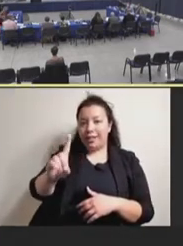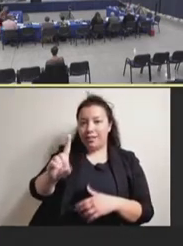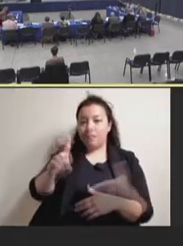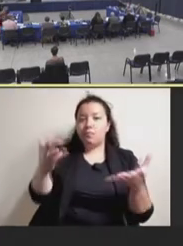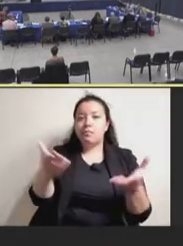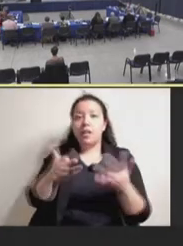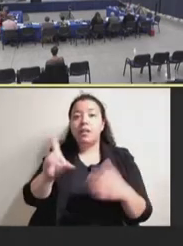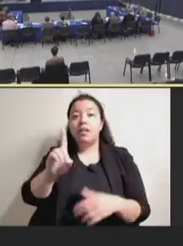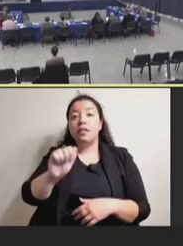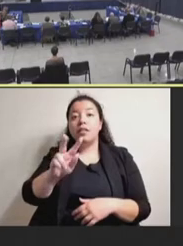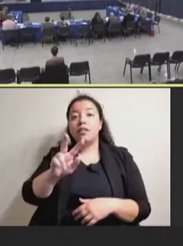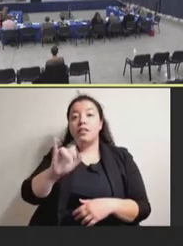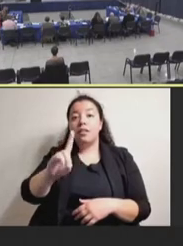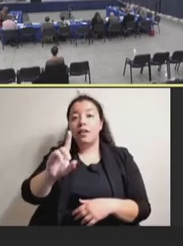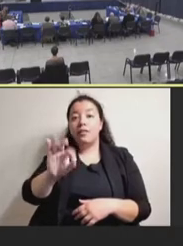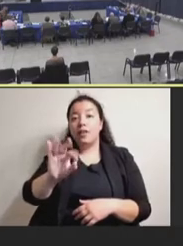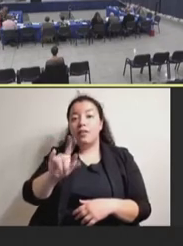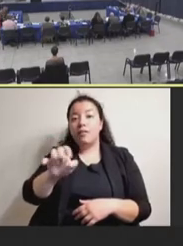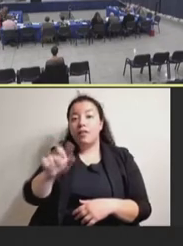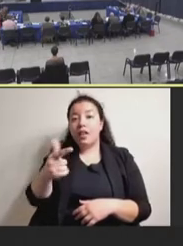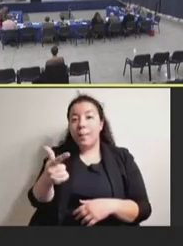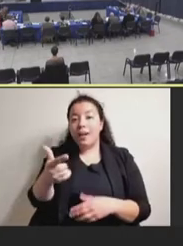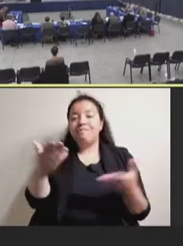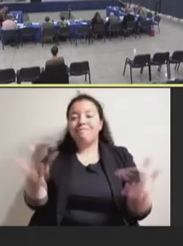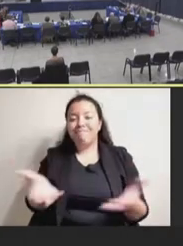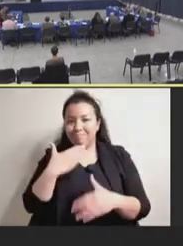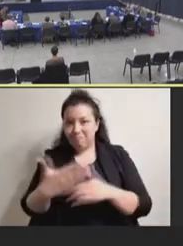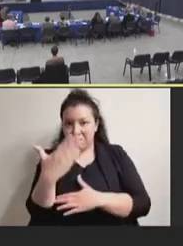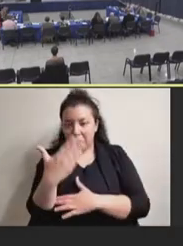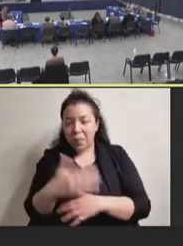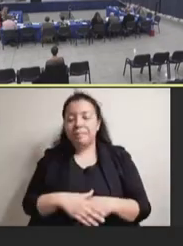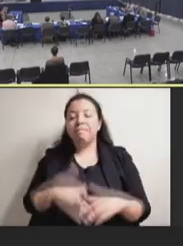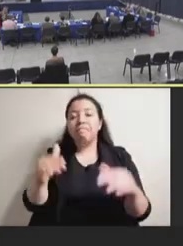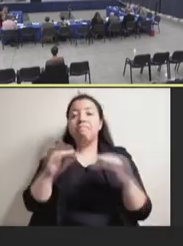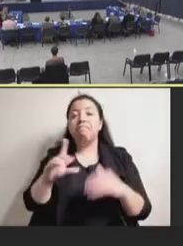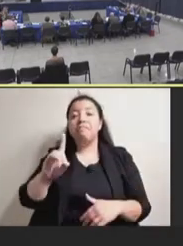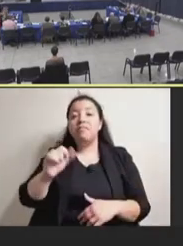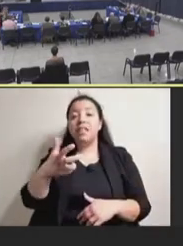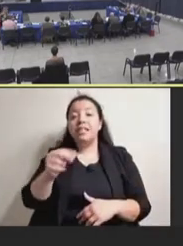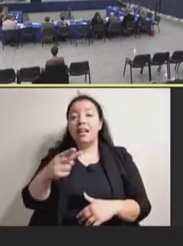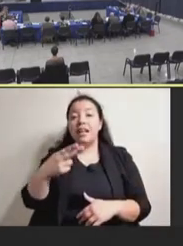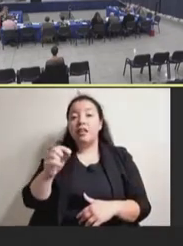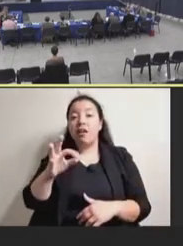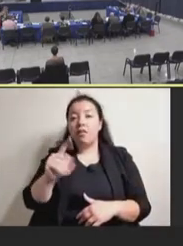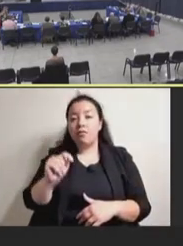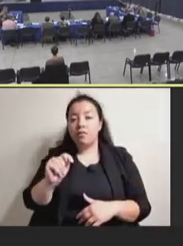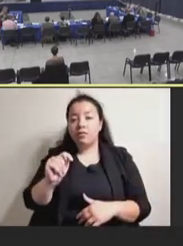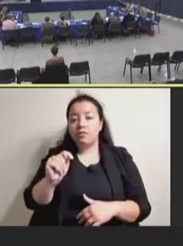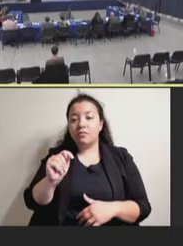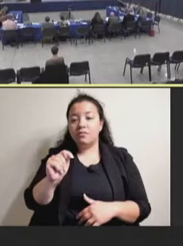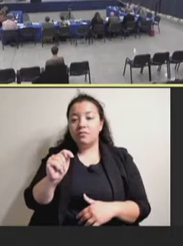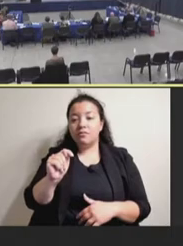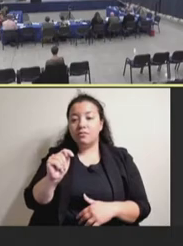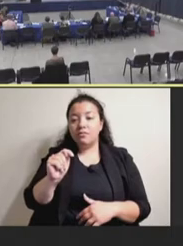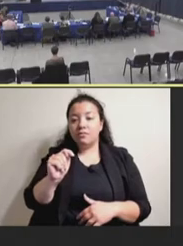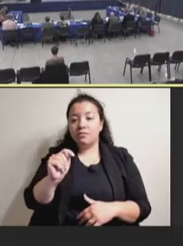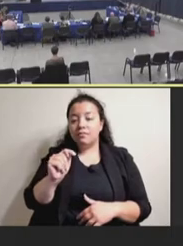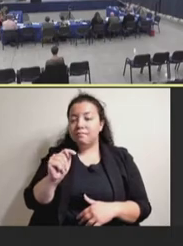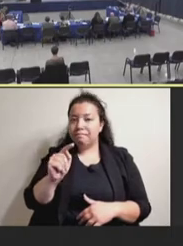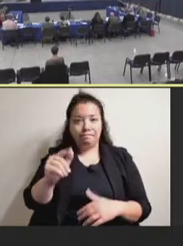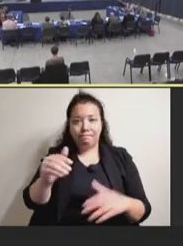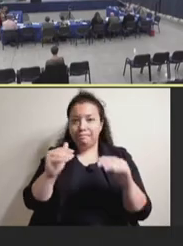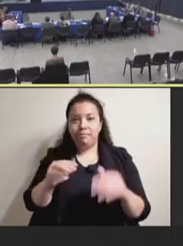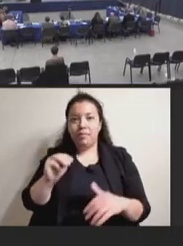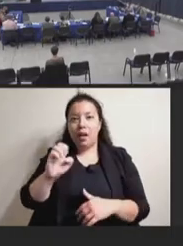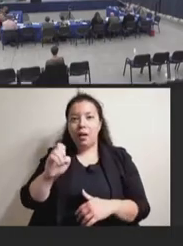good morning, present. Good morning. Dan Hoft, present. Molly Howell,